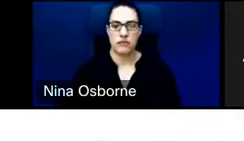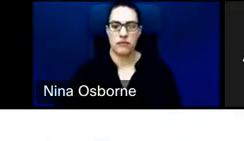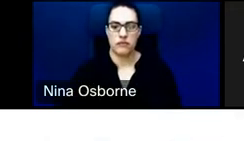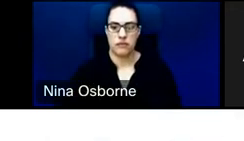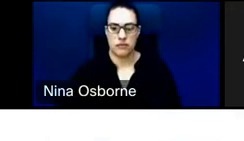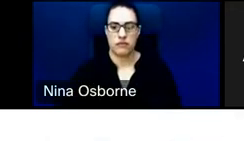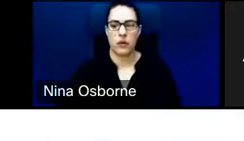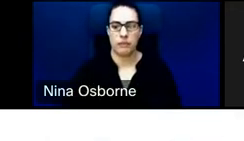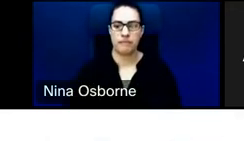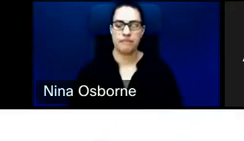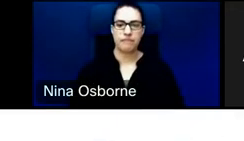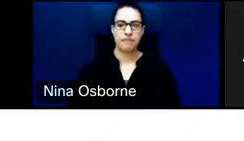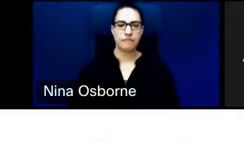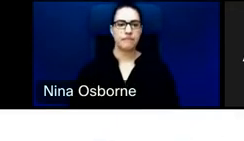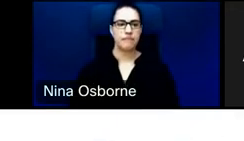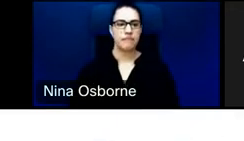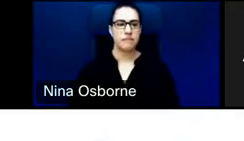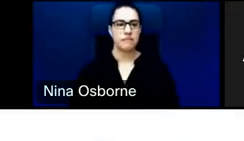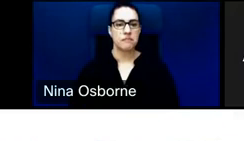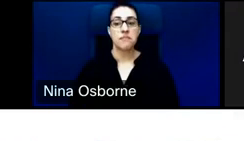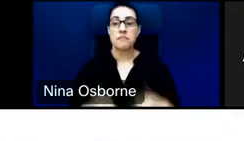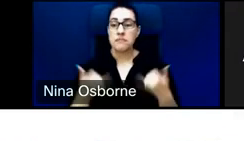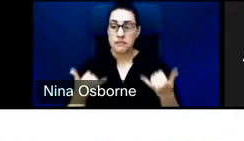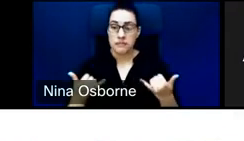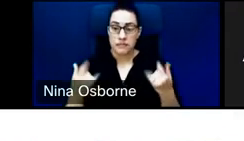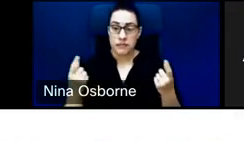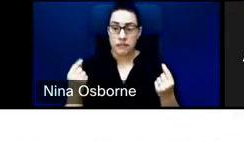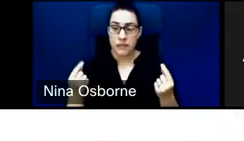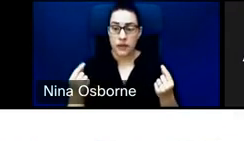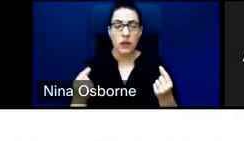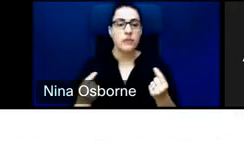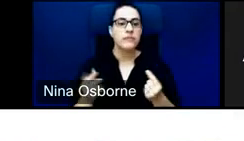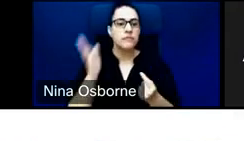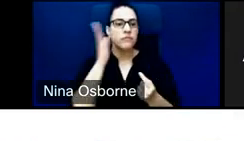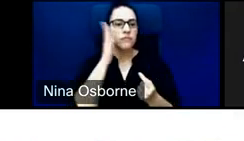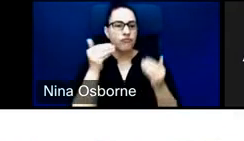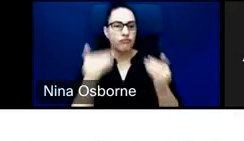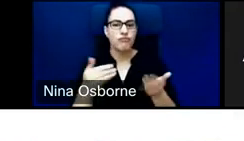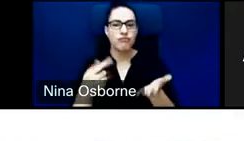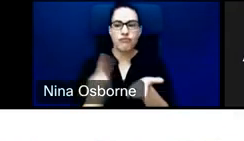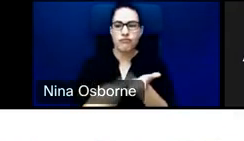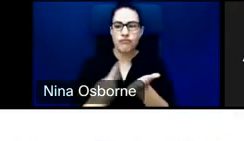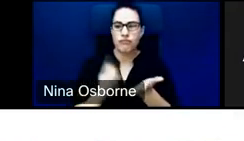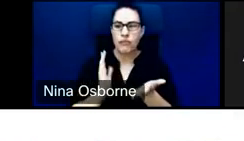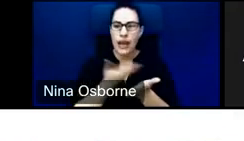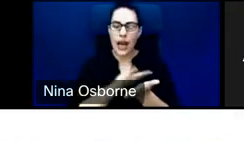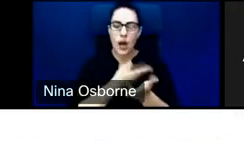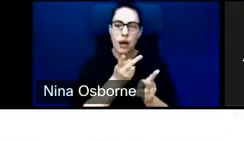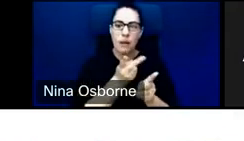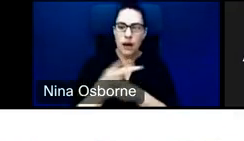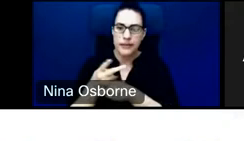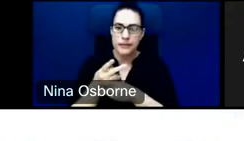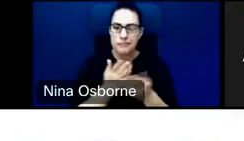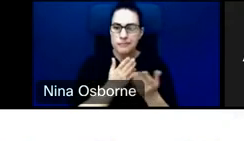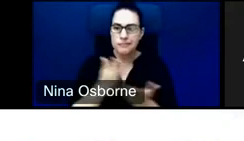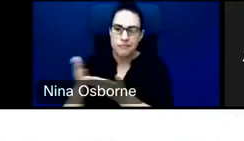Okay. So let me talk you through a little quickly what kinds of products we offer. So the product that many of you,